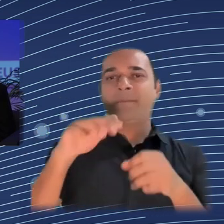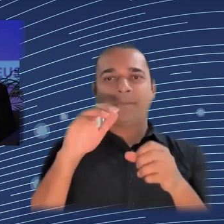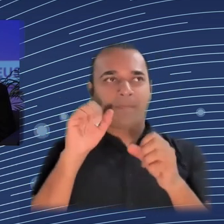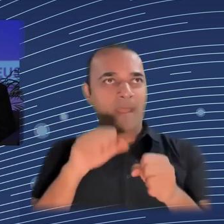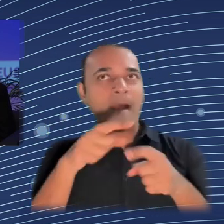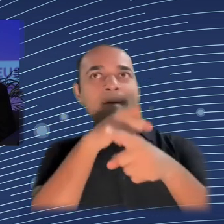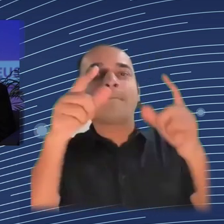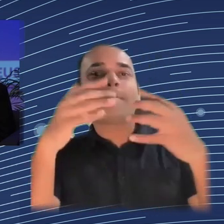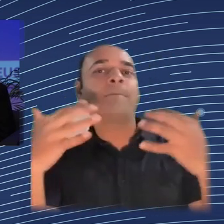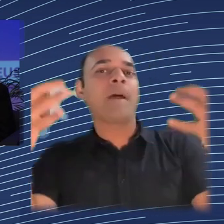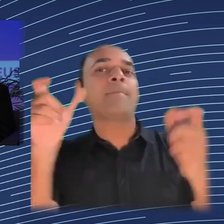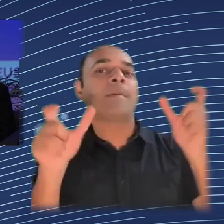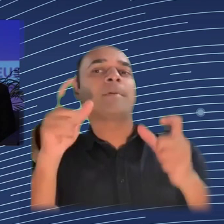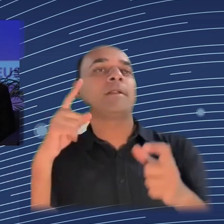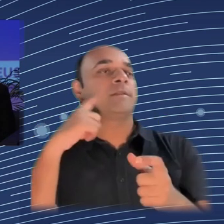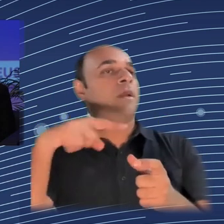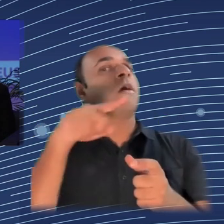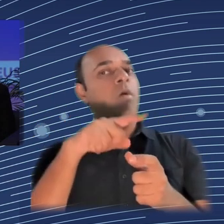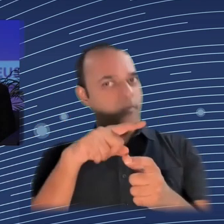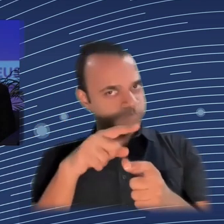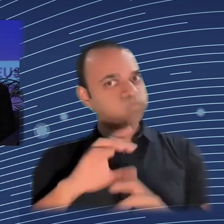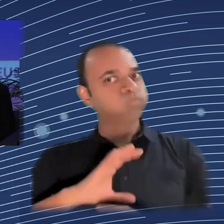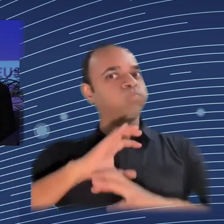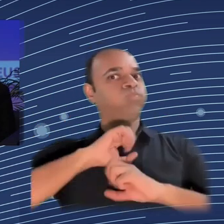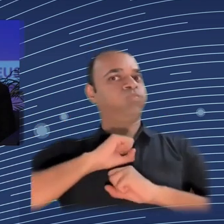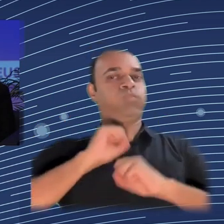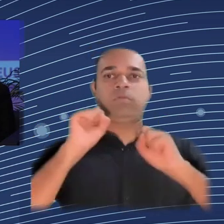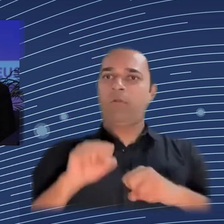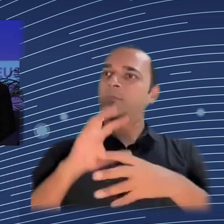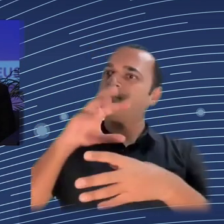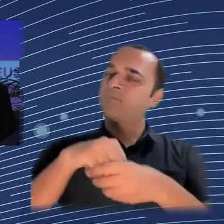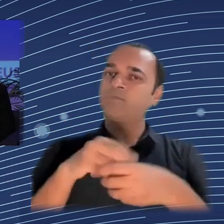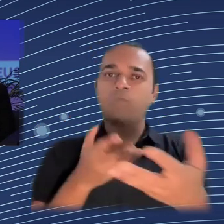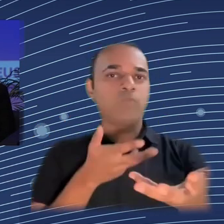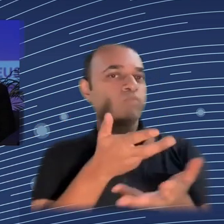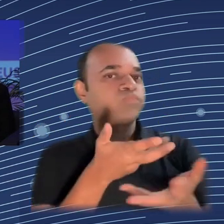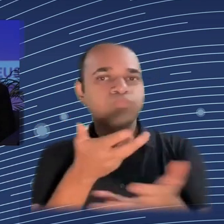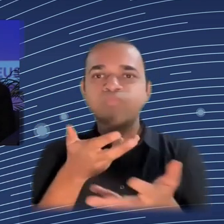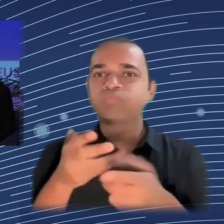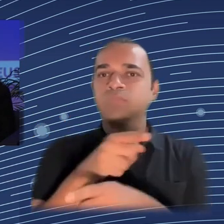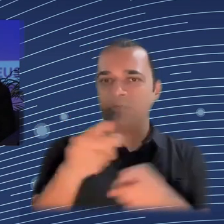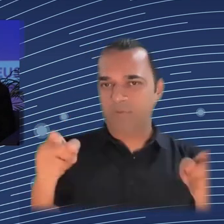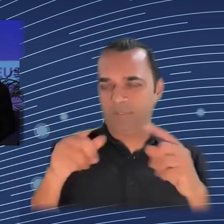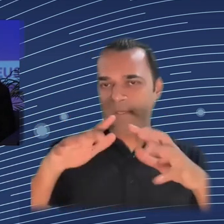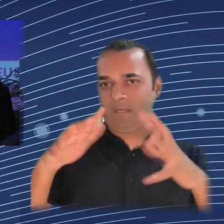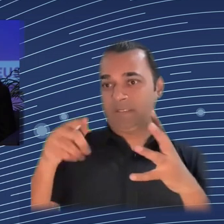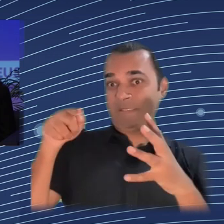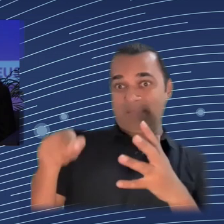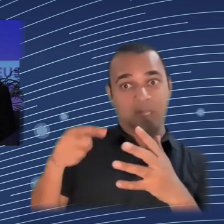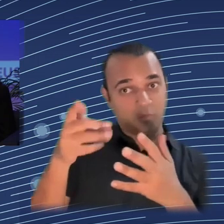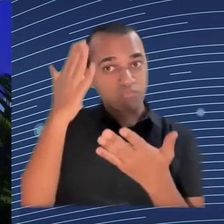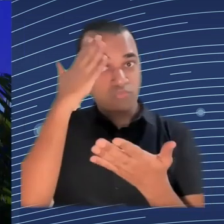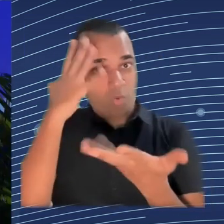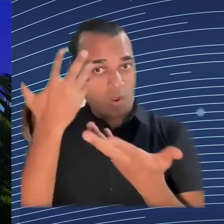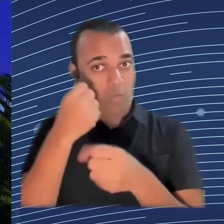confident using it. And you can also think about what it means for your future more knowingly. Thank you very